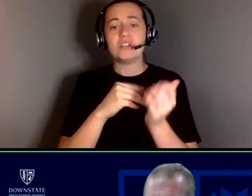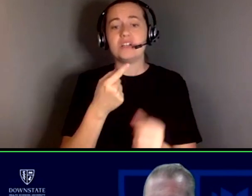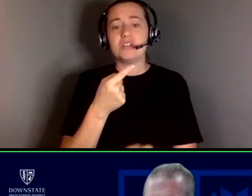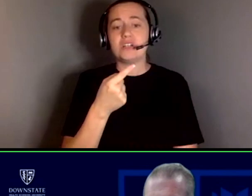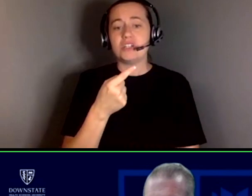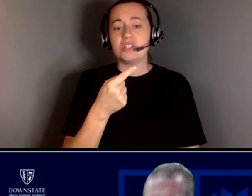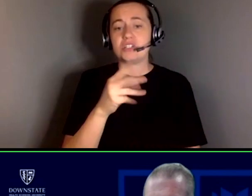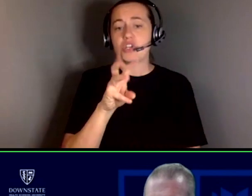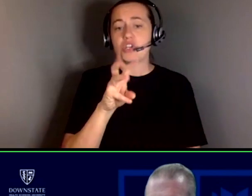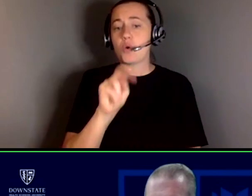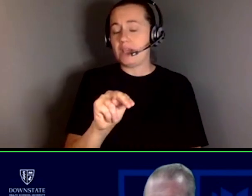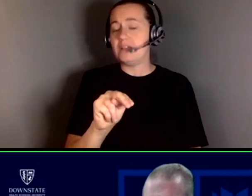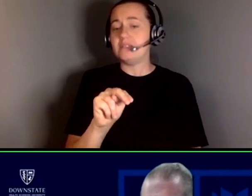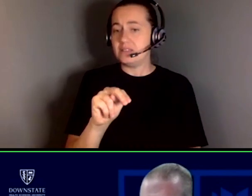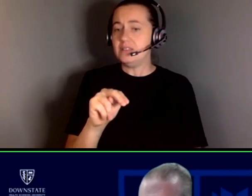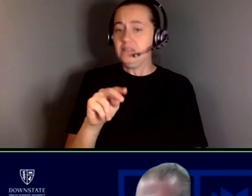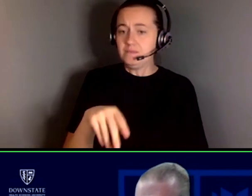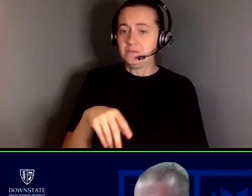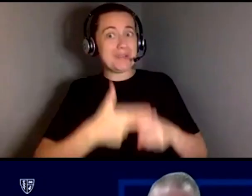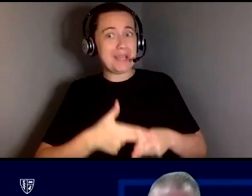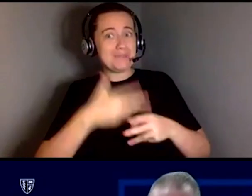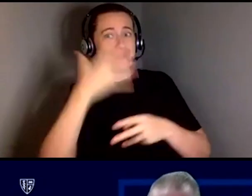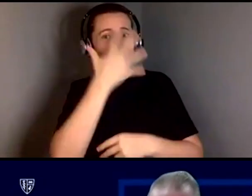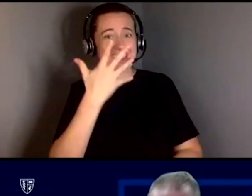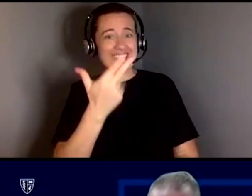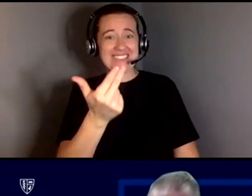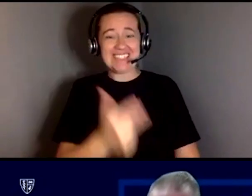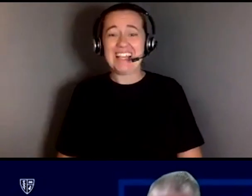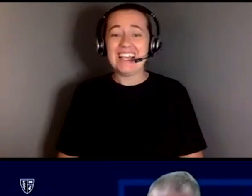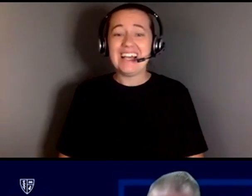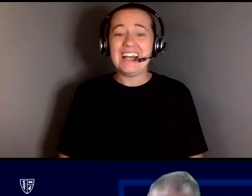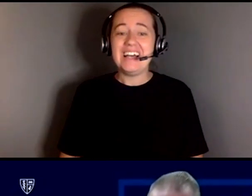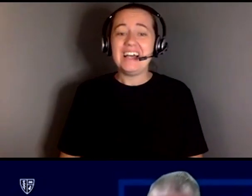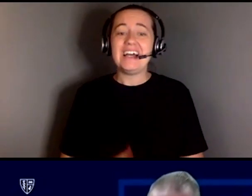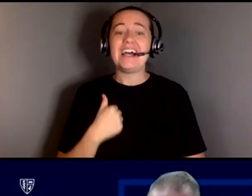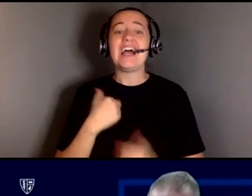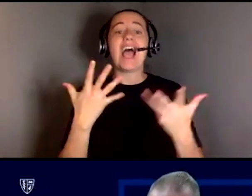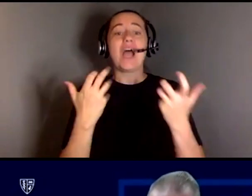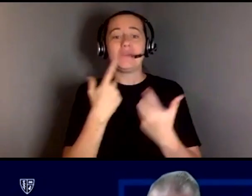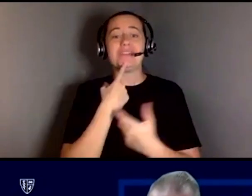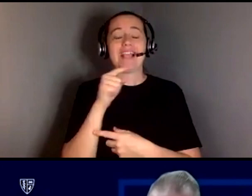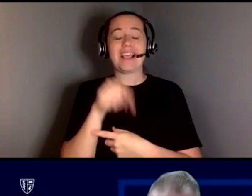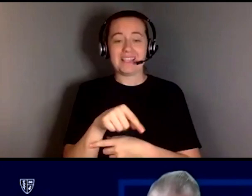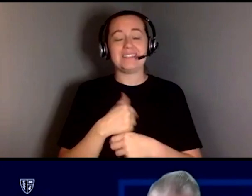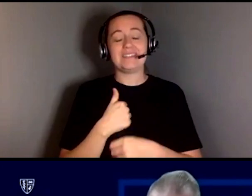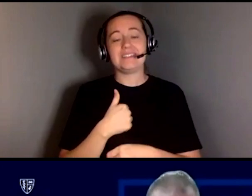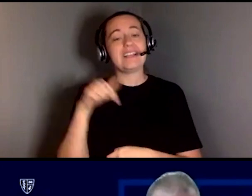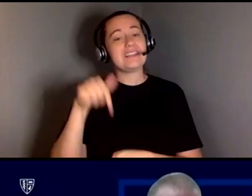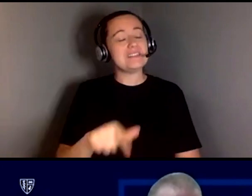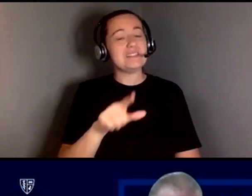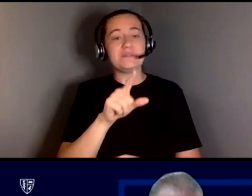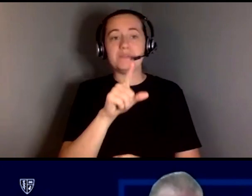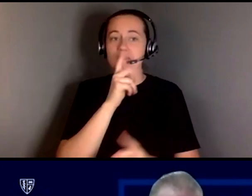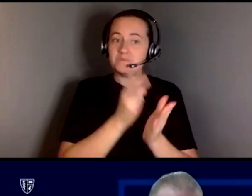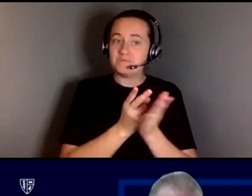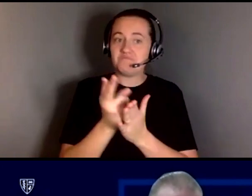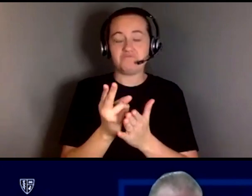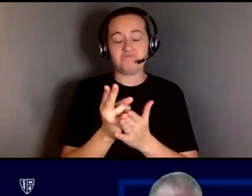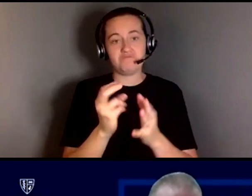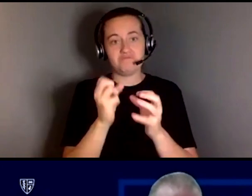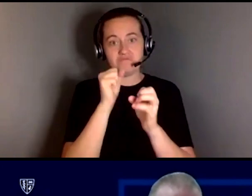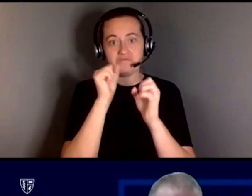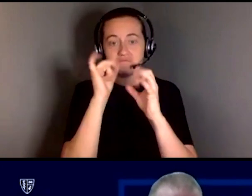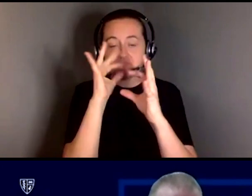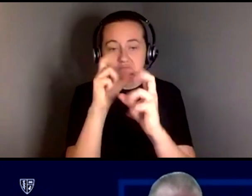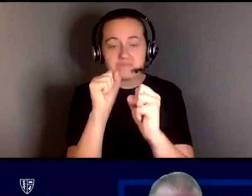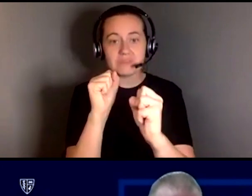out, uh, Dr. Gwynne, I put you back on the screen. I, I just, I want to say this, this is truly been remarkable. It's been something that has been